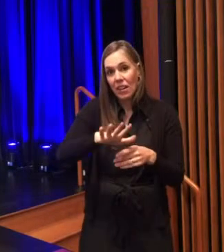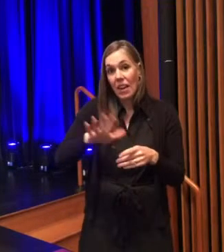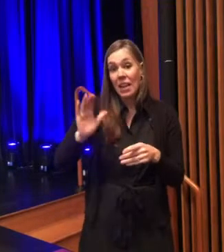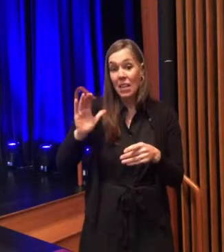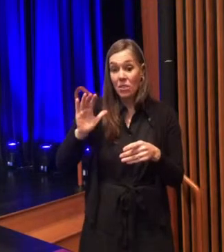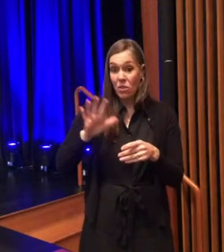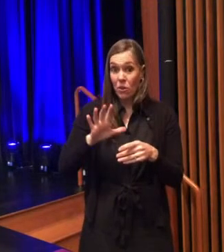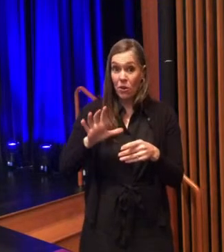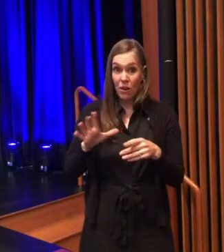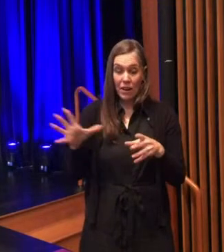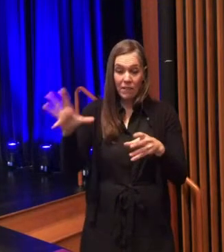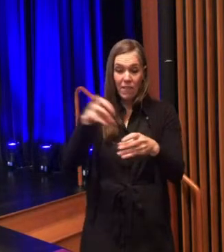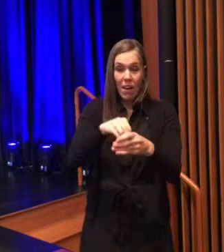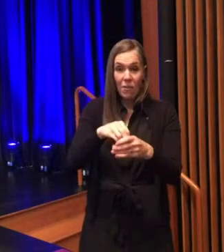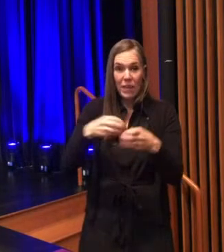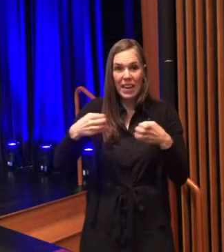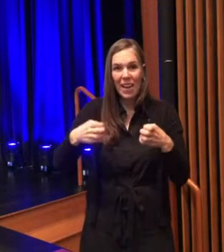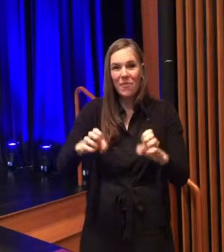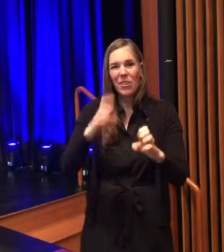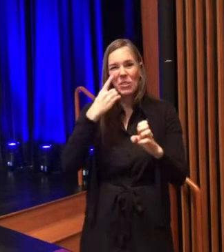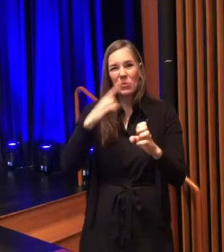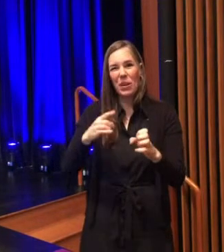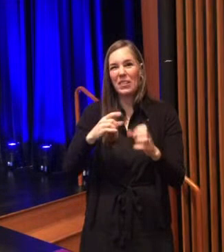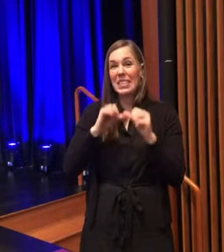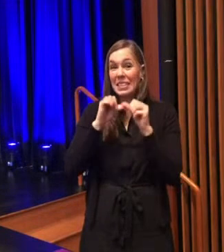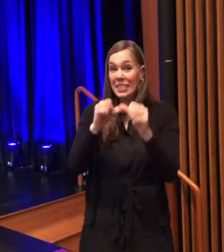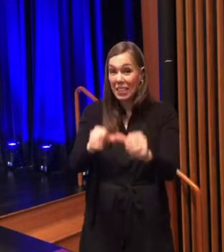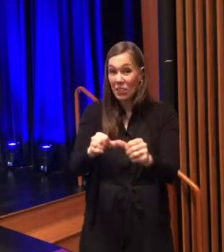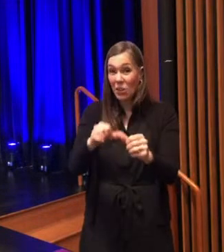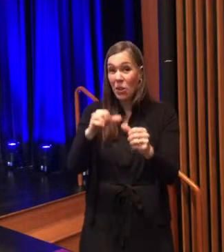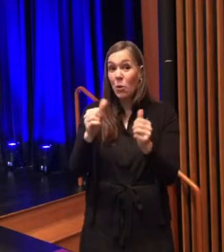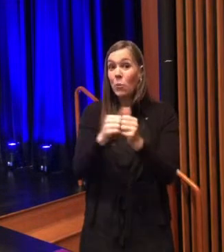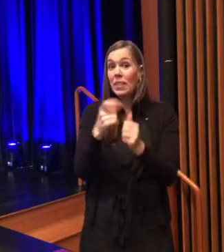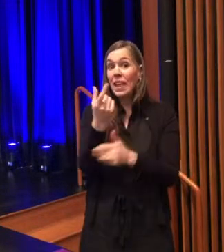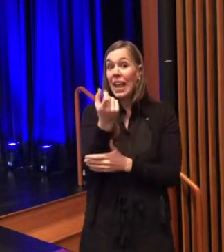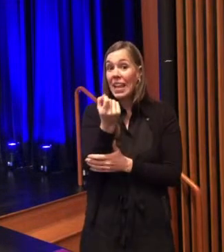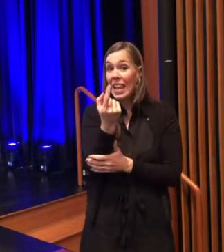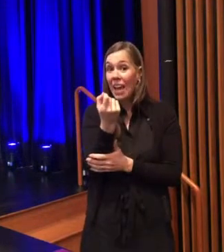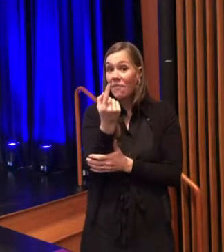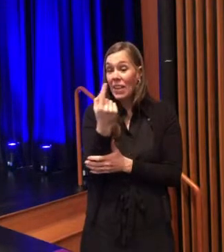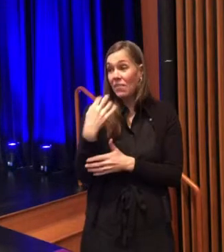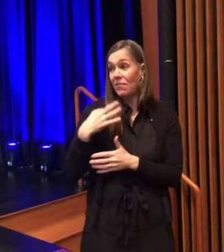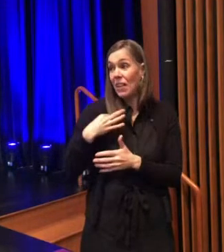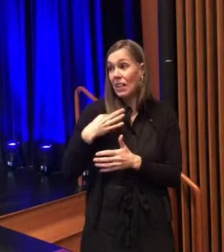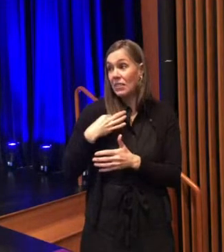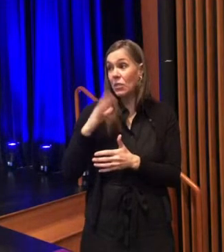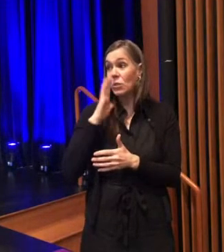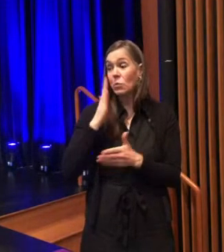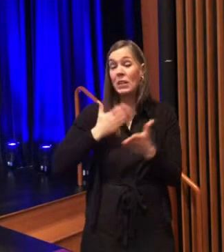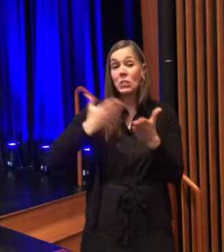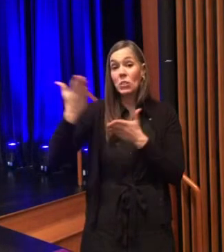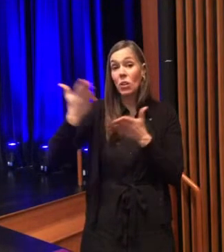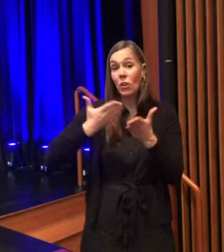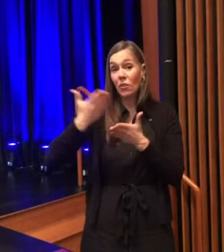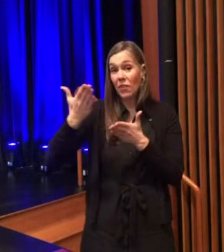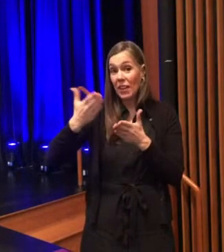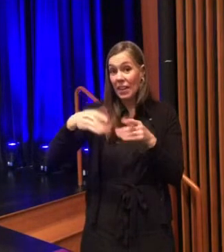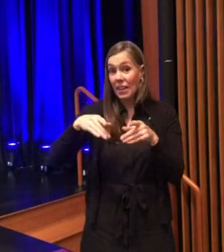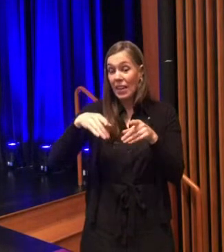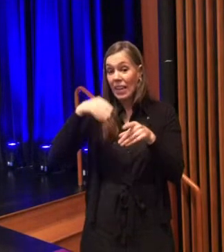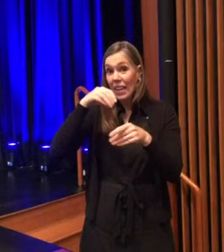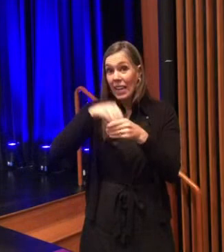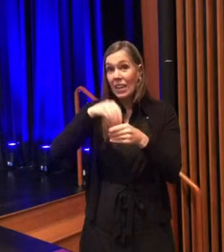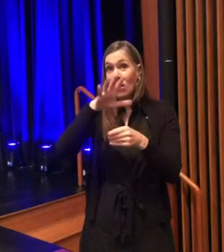steroids in 2022 with the addition of 11 americorps vista volunteers who will be serving in engagement capacities